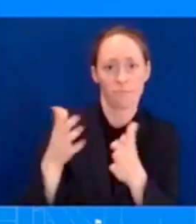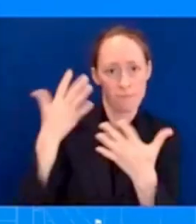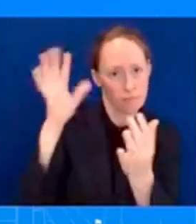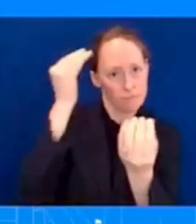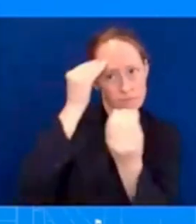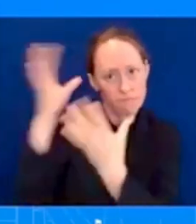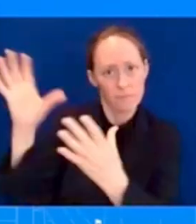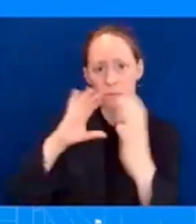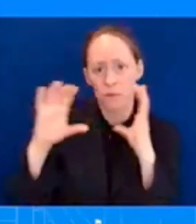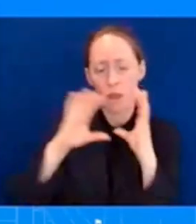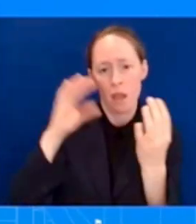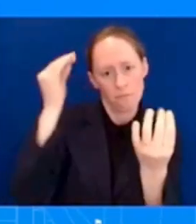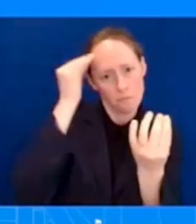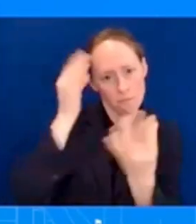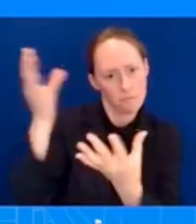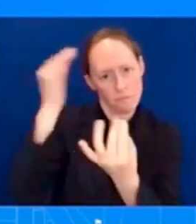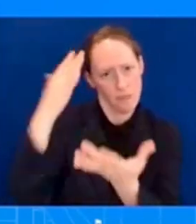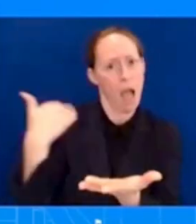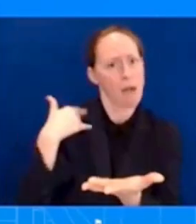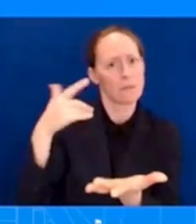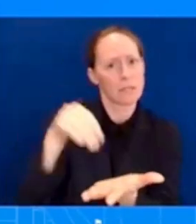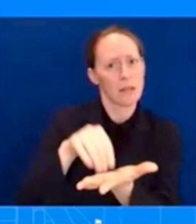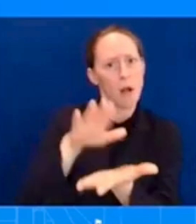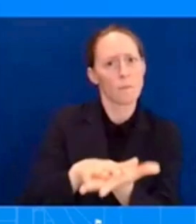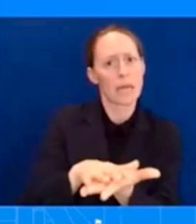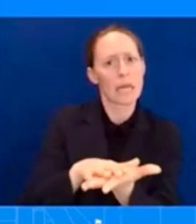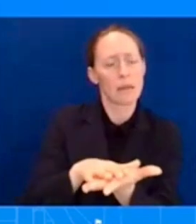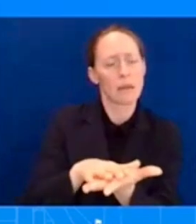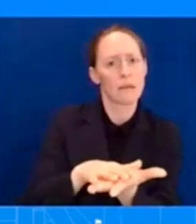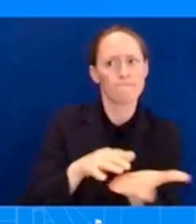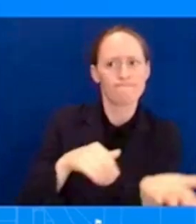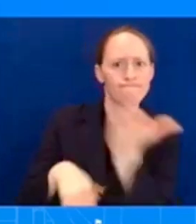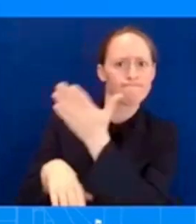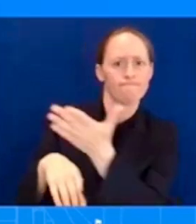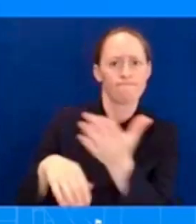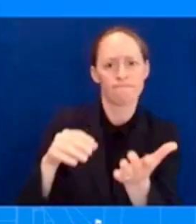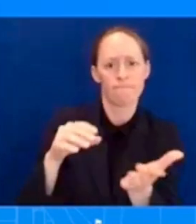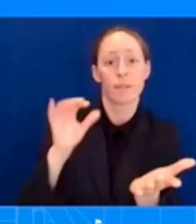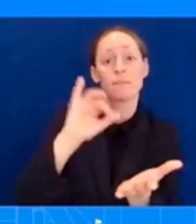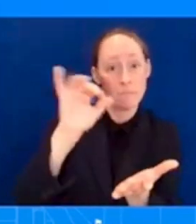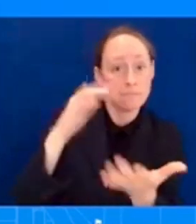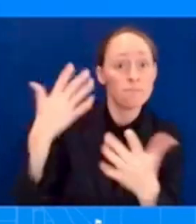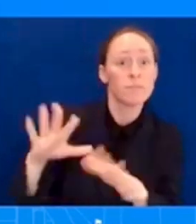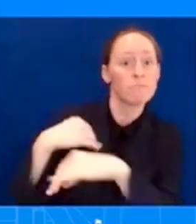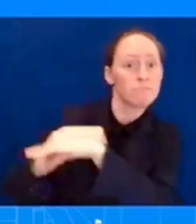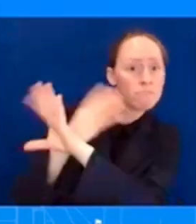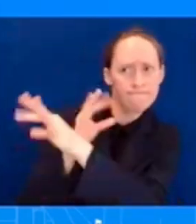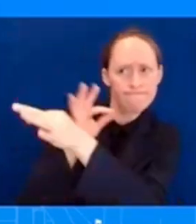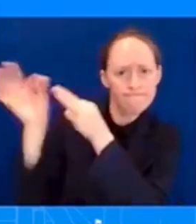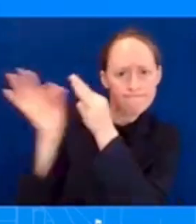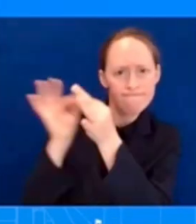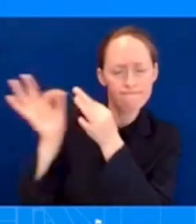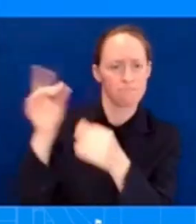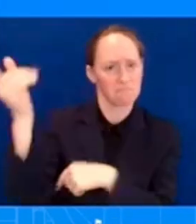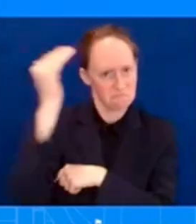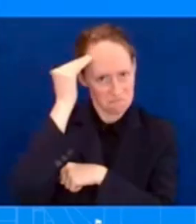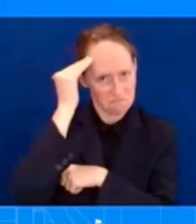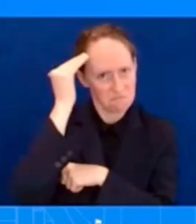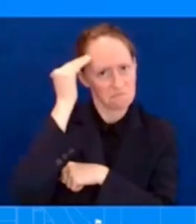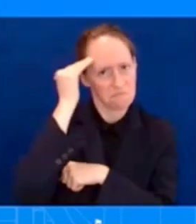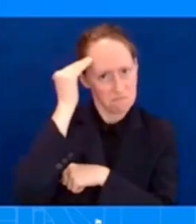has stayed engaged with hawaii governor josh green and they've spoken twice in recent days to make sure he gets every